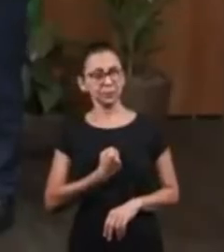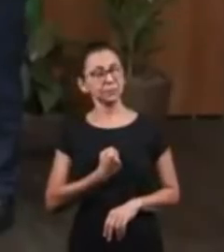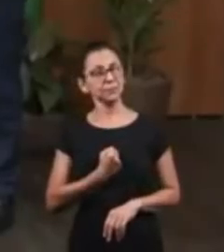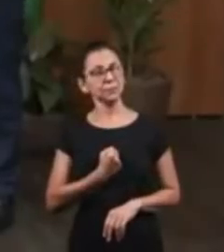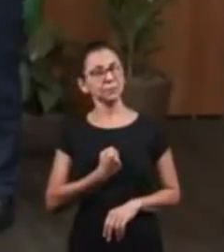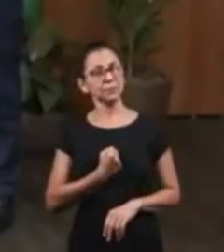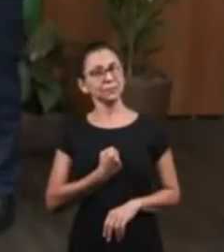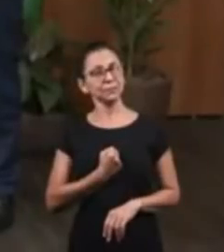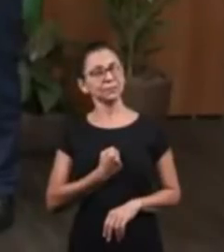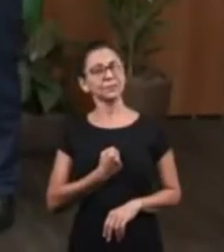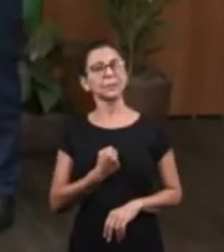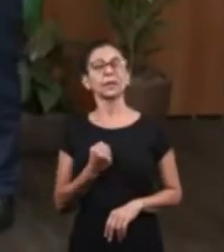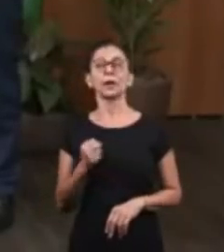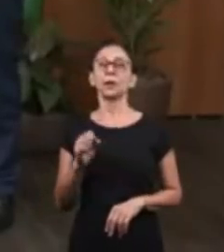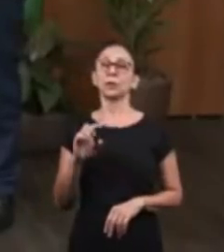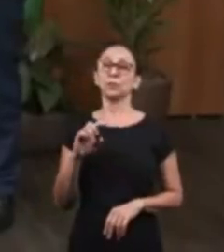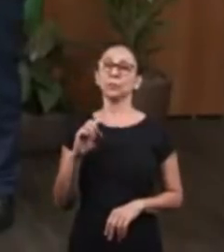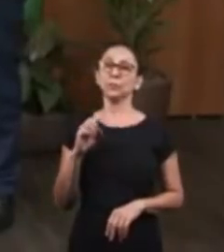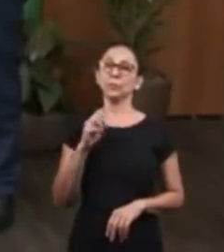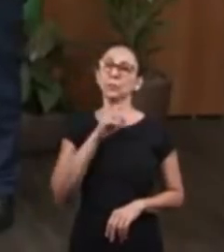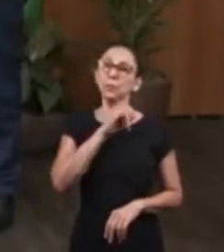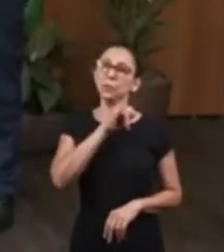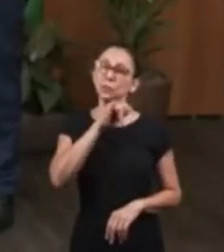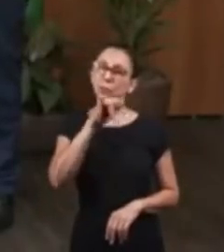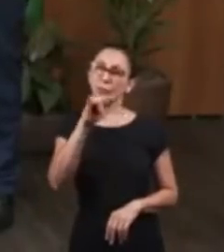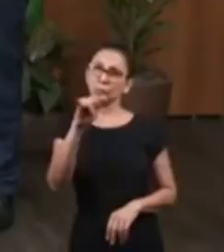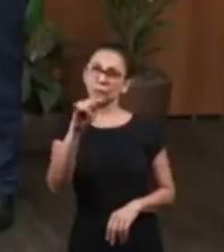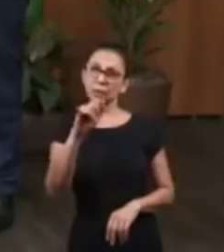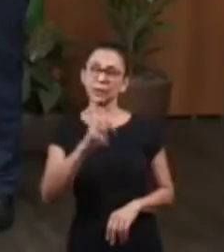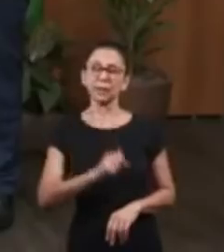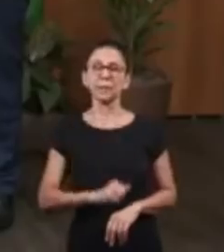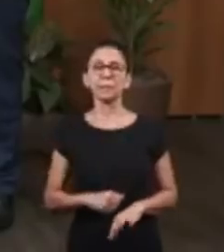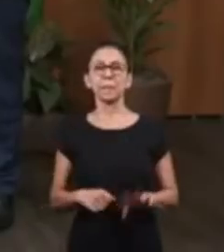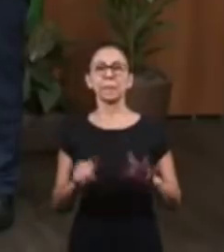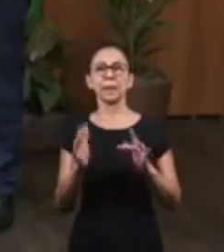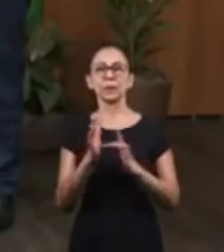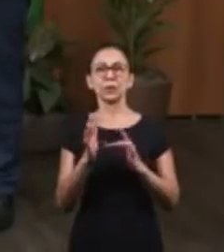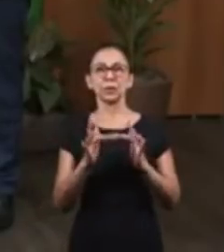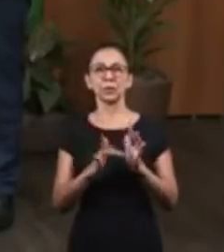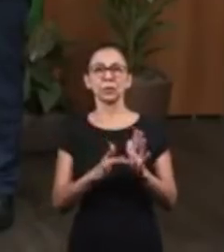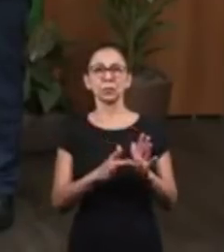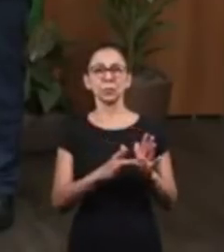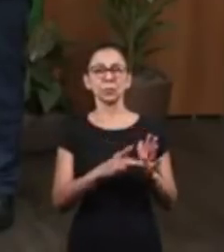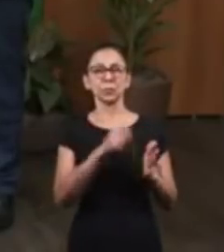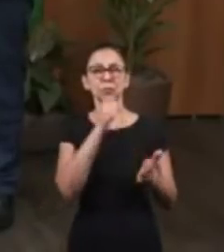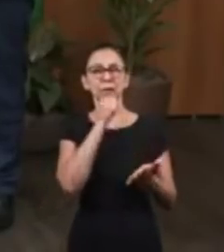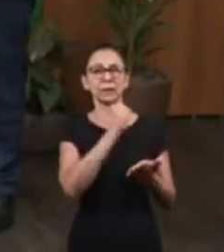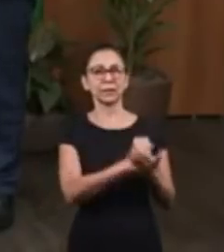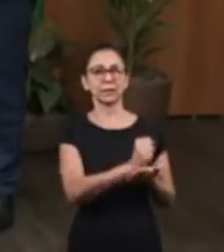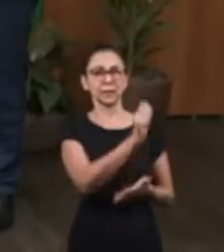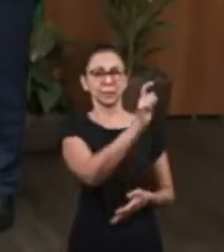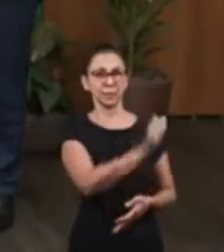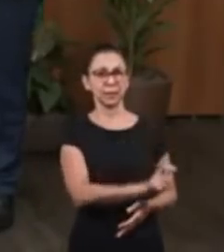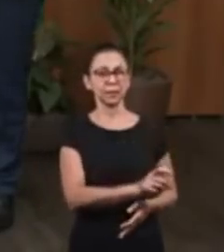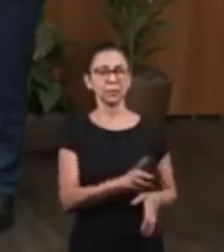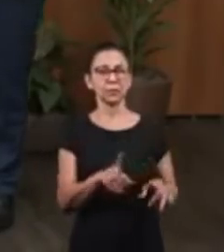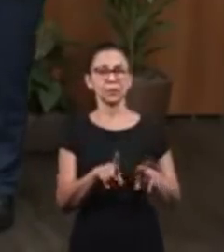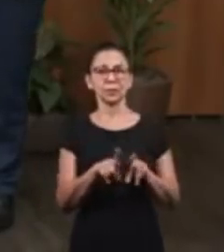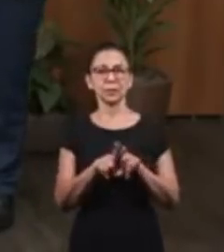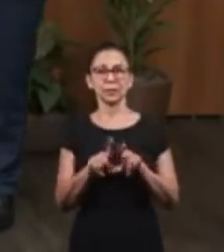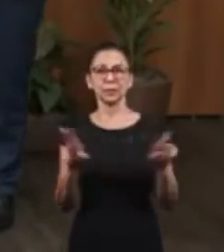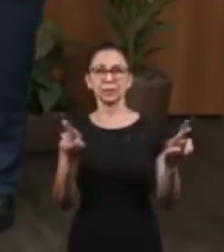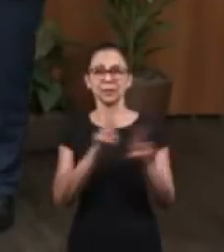In other words, we will speak of Jesus in the Old Testament and salvation.